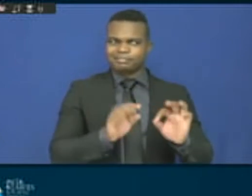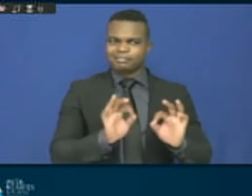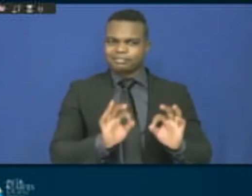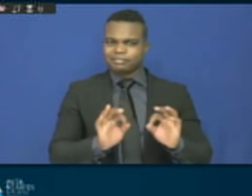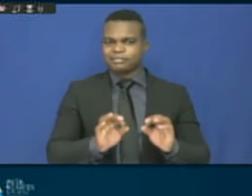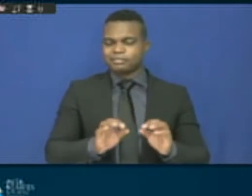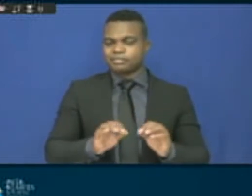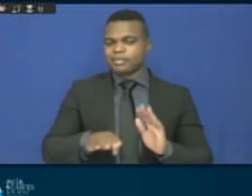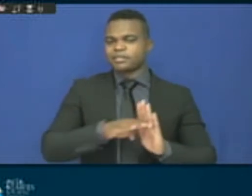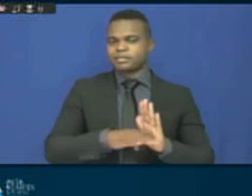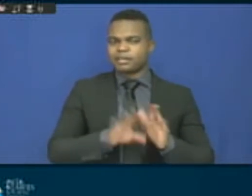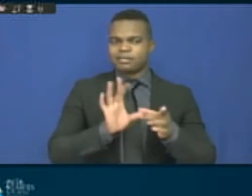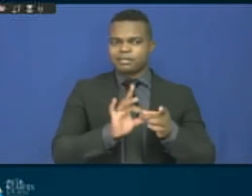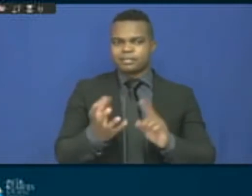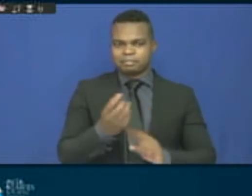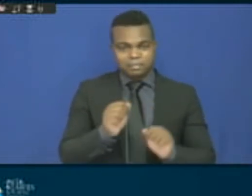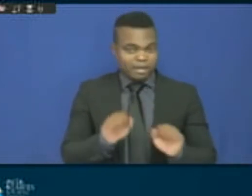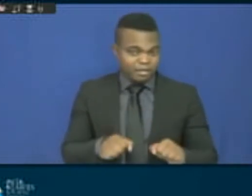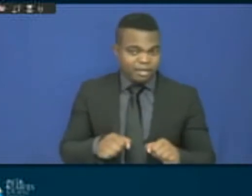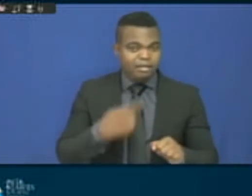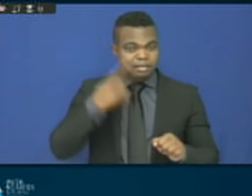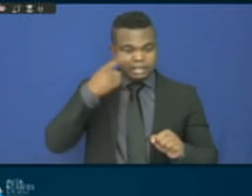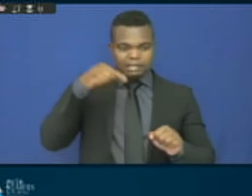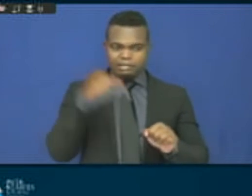a heightened level of implementation.